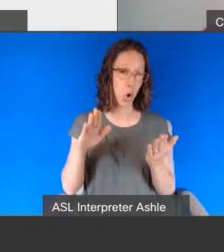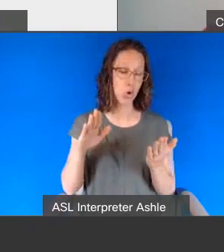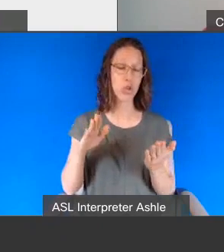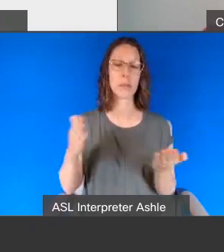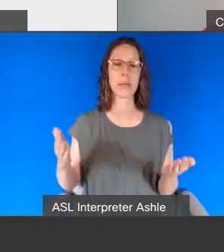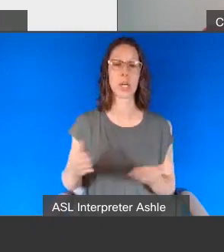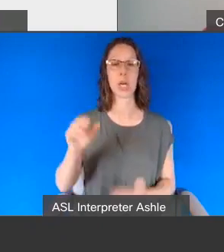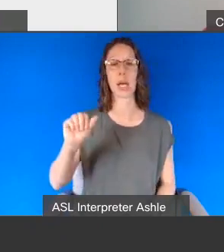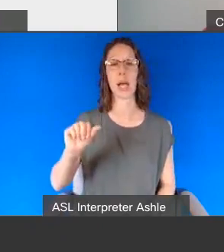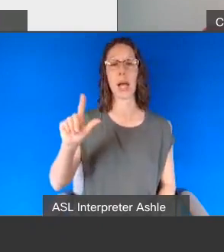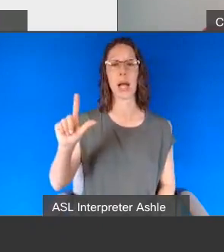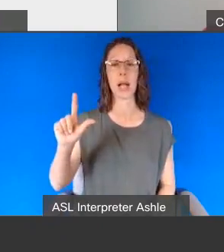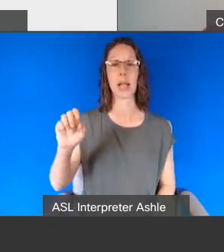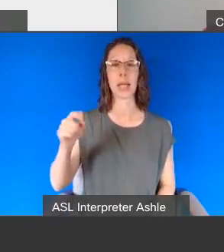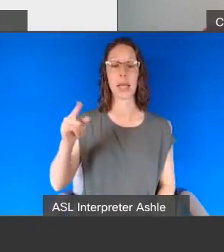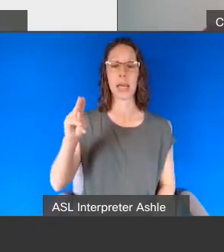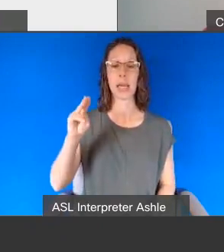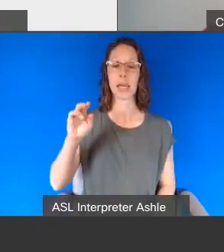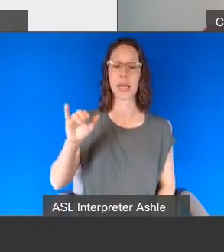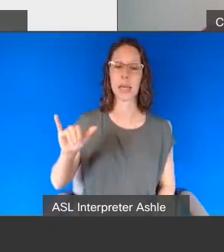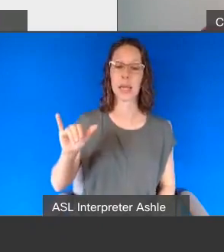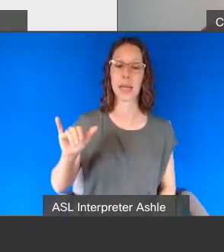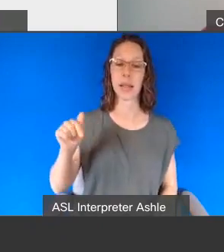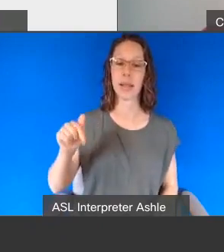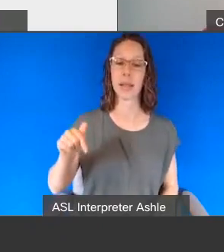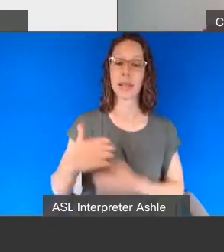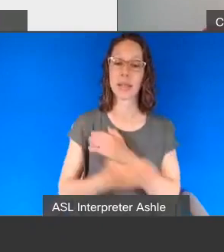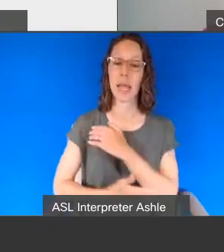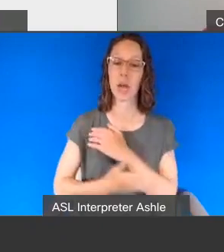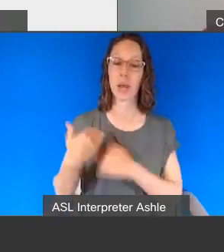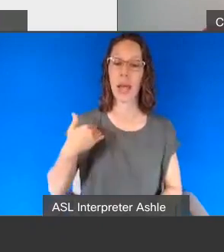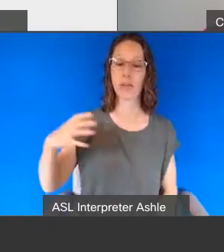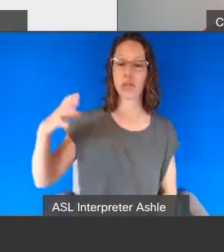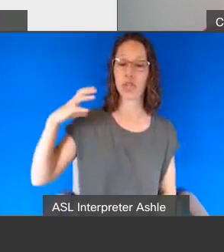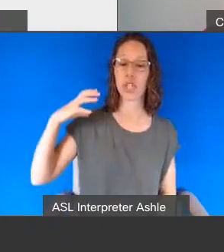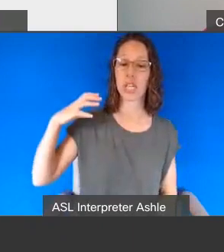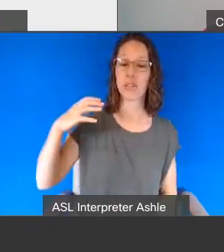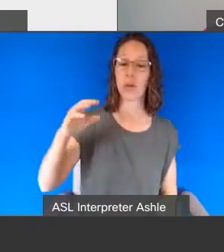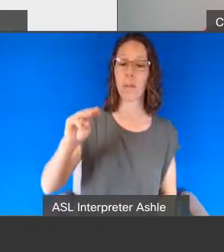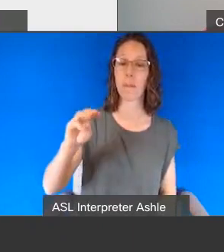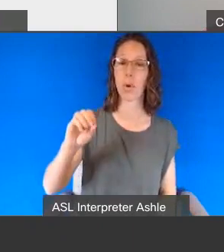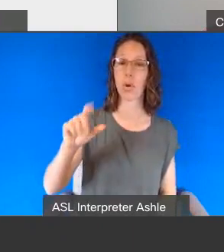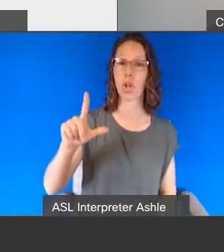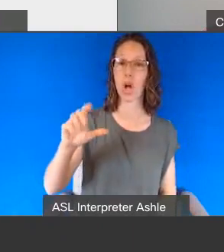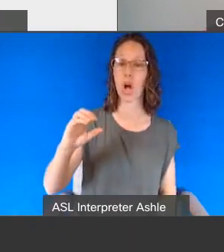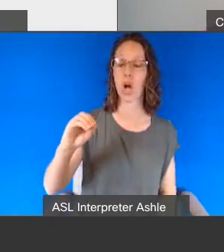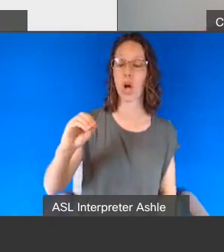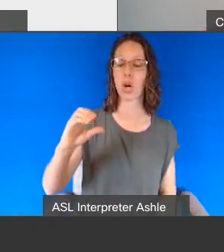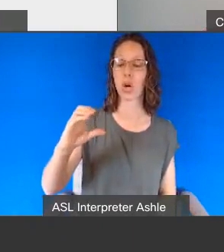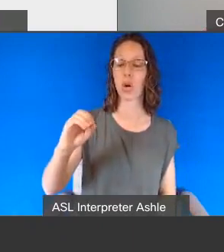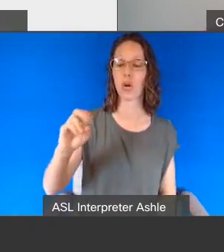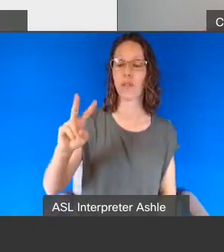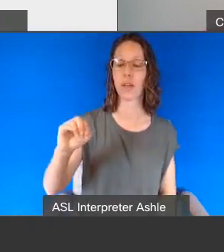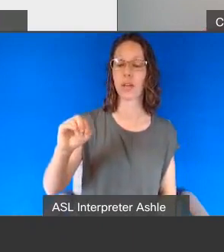allegheny county there is a chief milakovich who uh was successful in convincing the